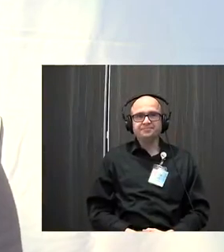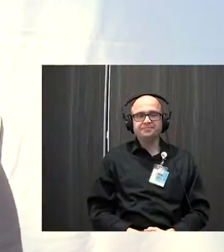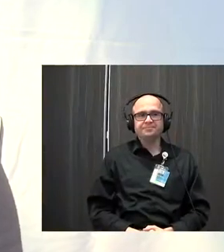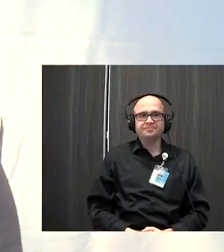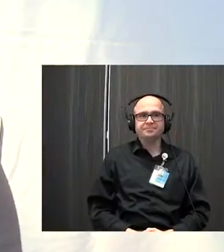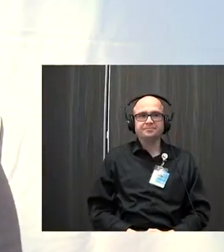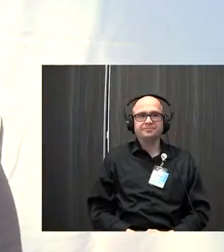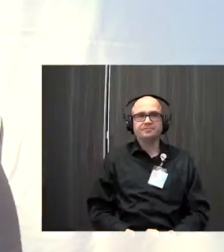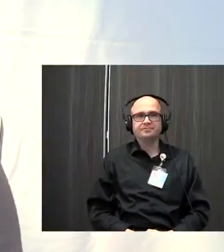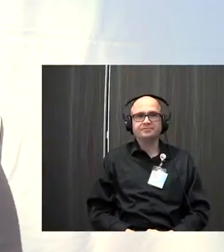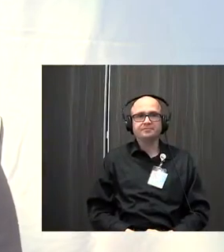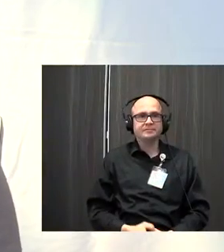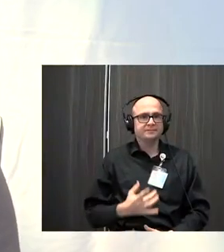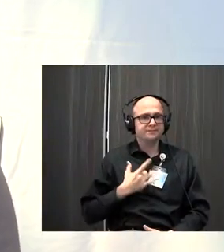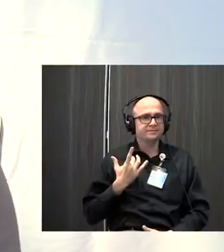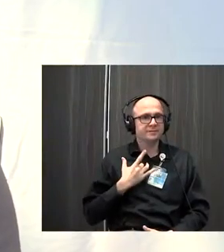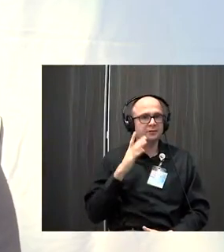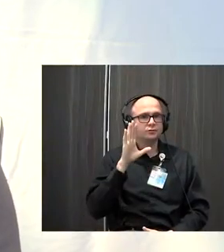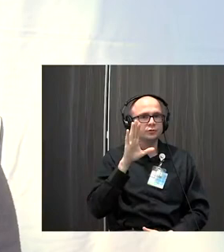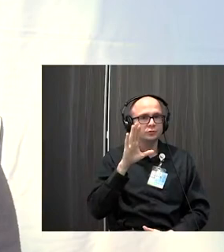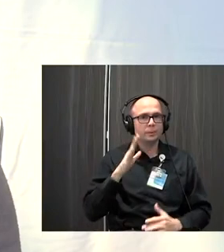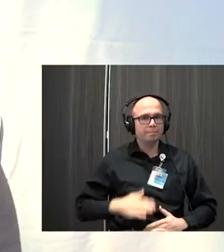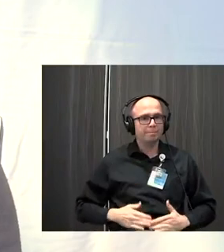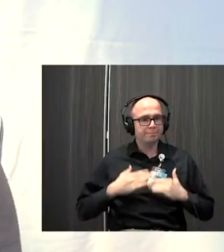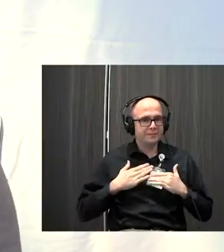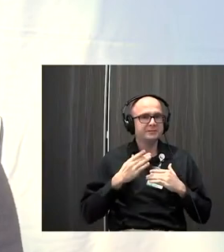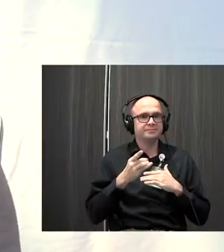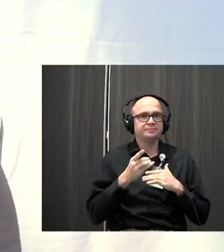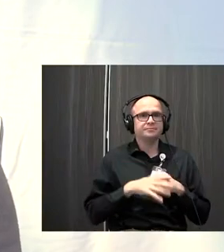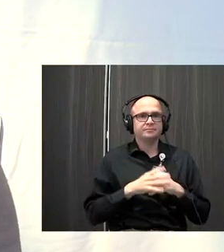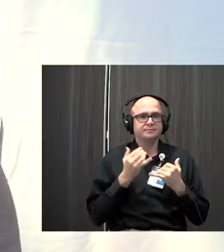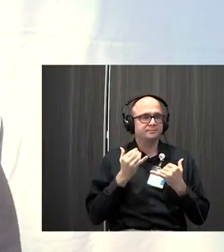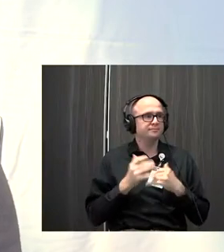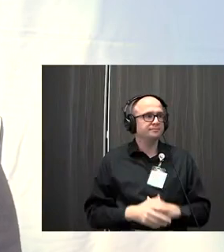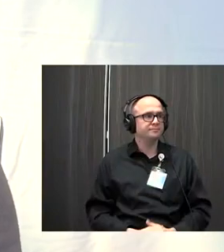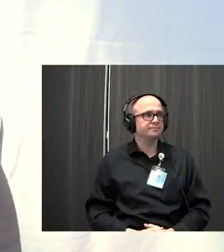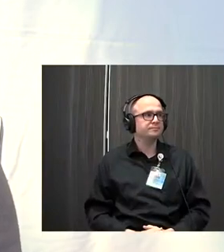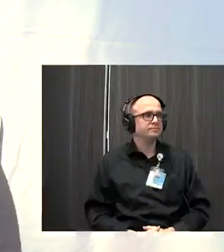Really seeing if you can sense your entire being in this moment.